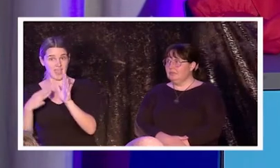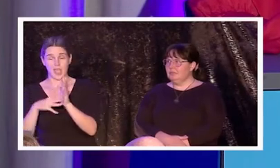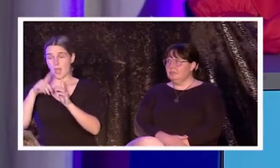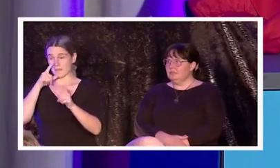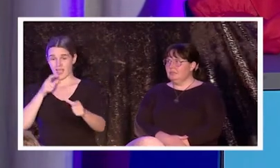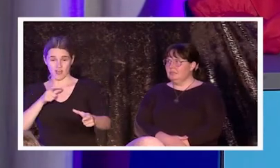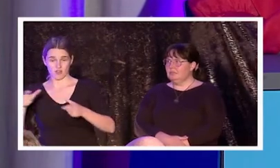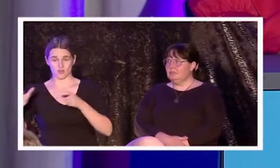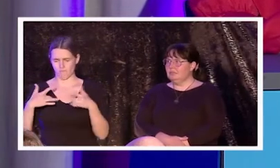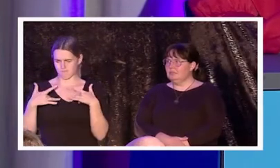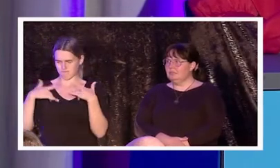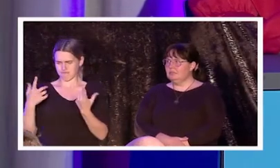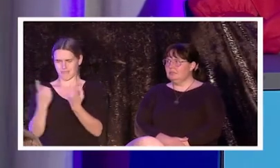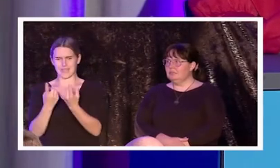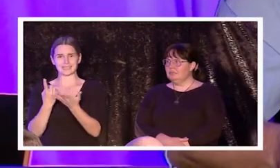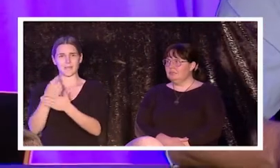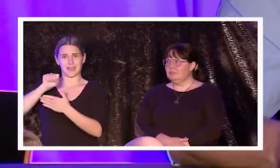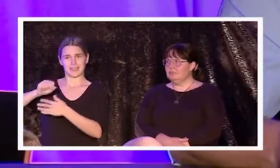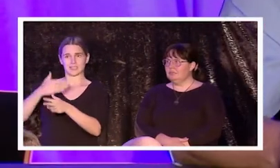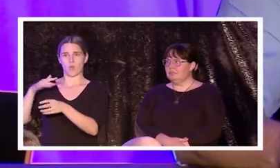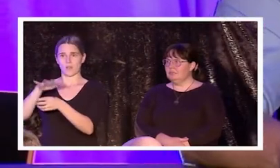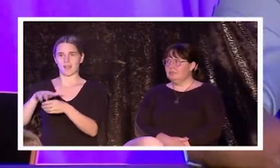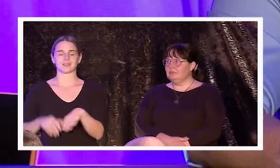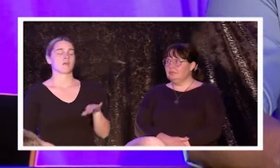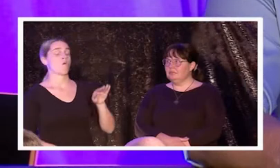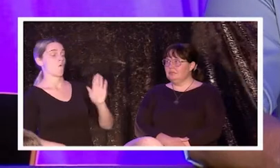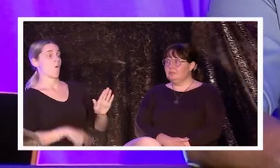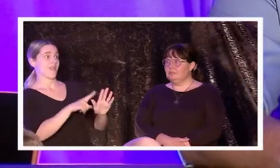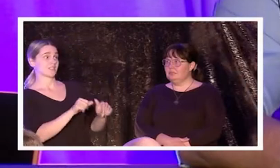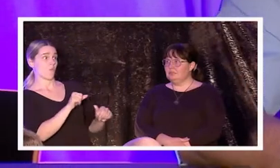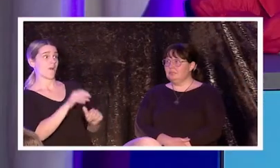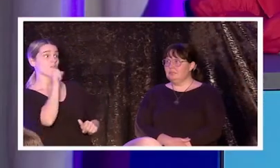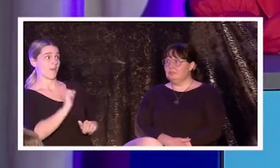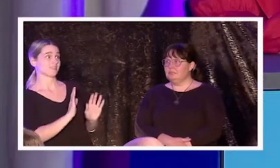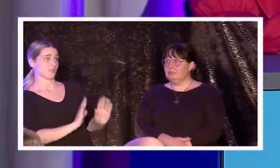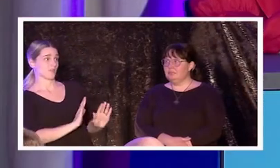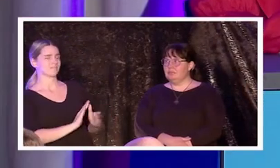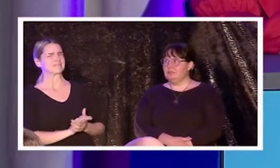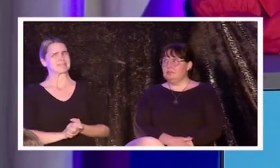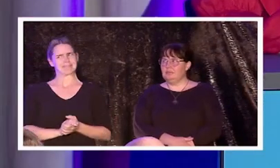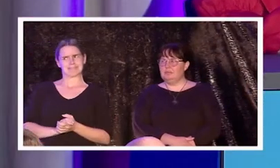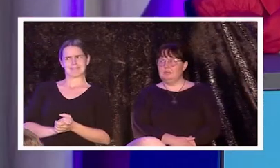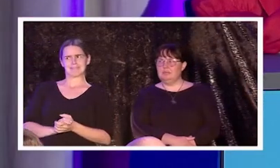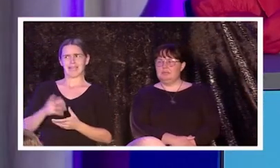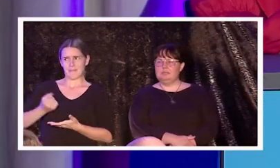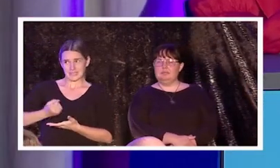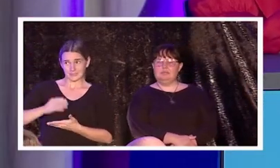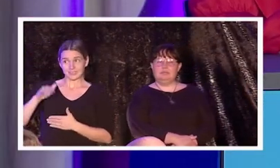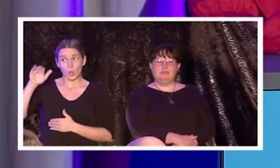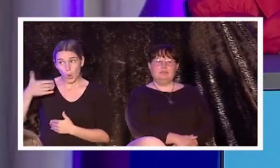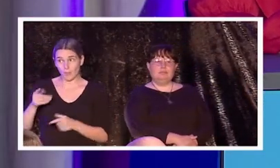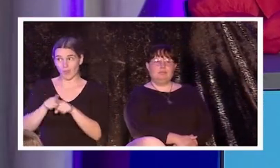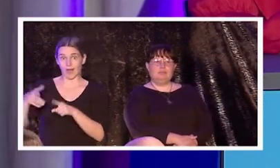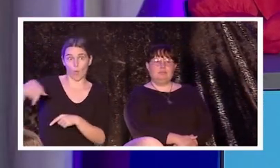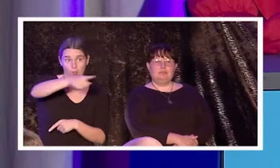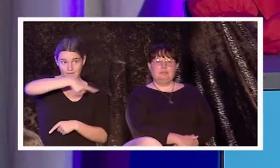sex acts rampantly going on in his own workplace? Scott Morrison is a decent man, keep him out of it. Yeah, a decent man who masturbates at home like the rest of us.